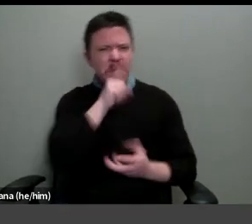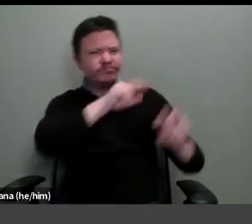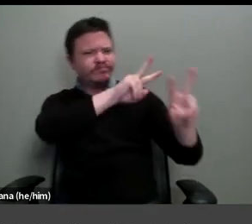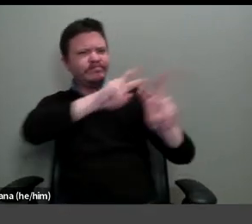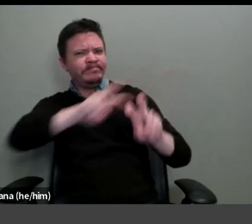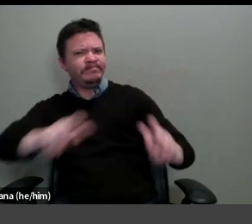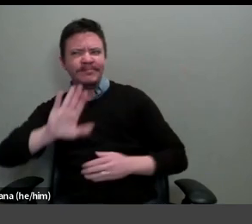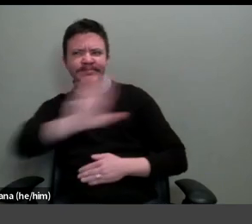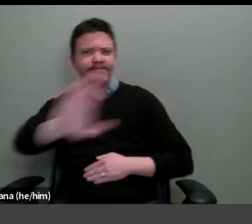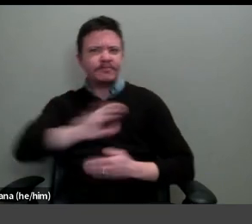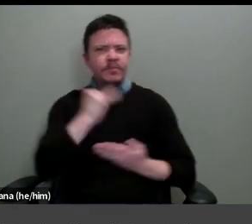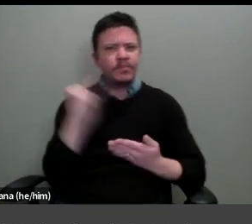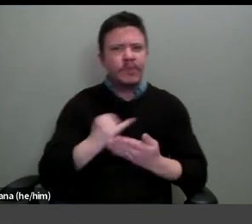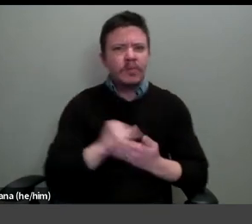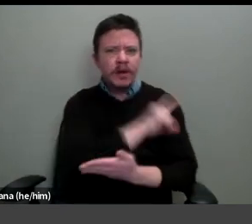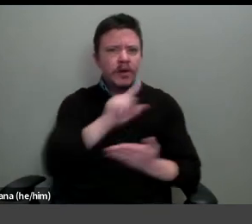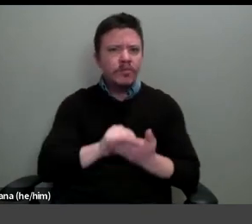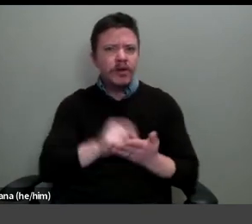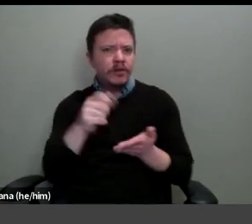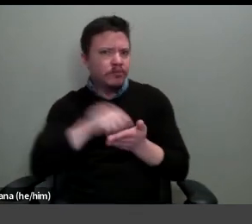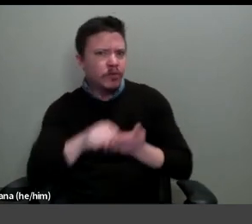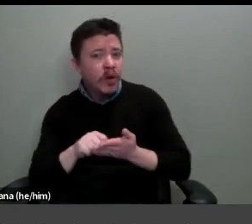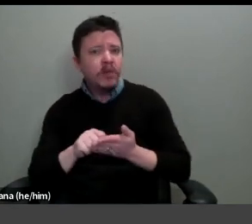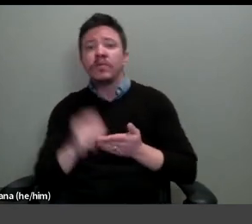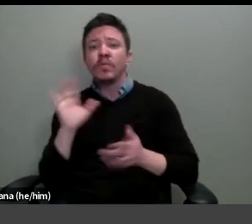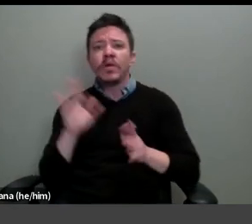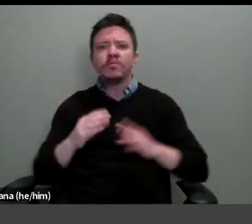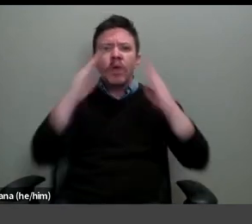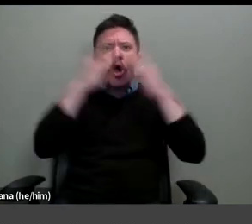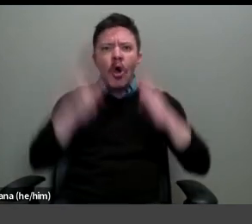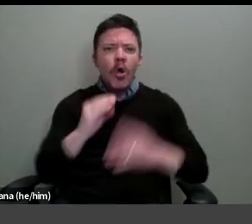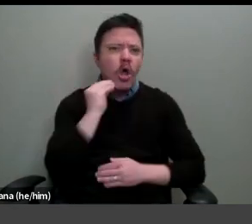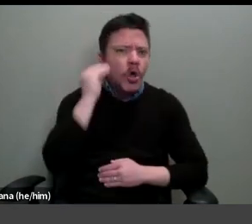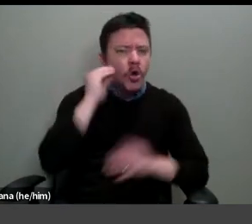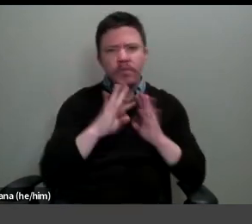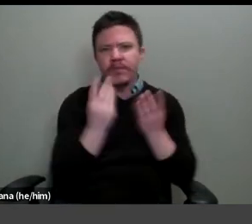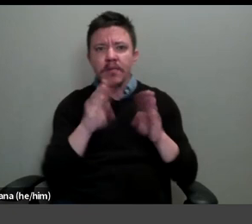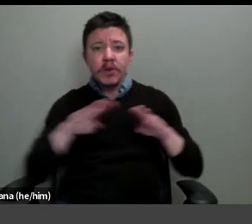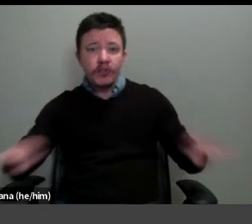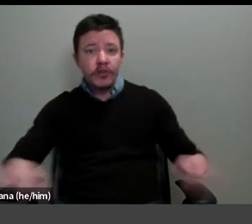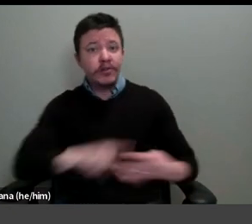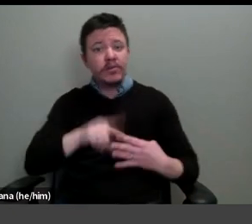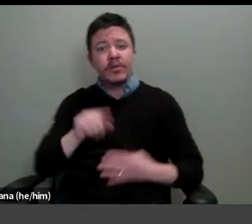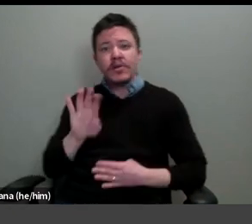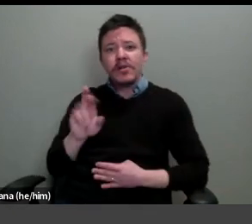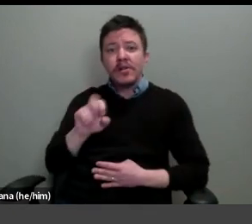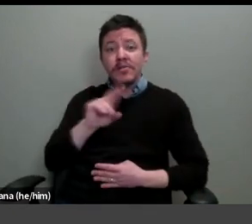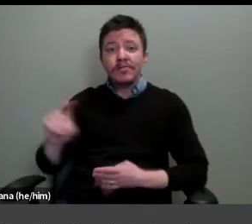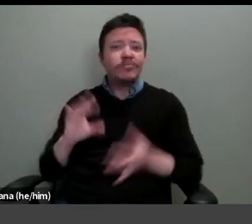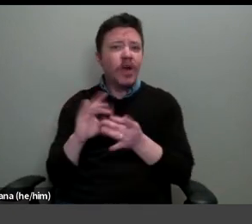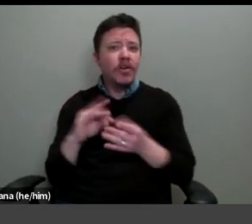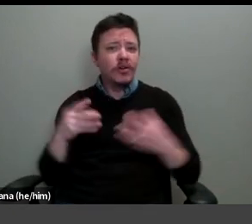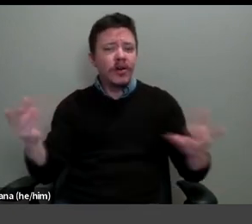drawings of home, family, and children, or what Bonnard referred to as the small pleasures and modest